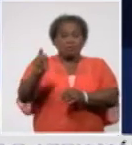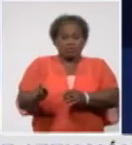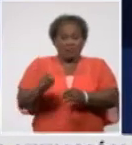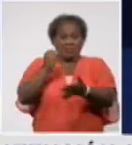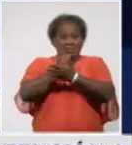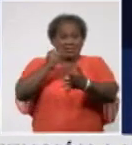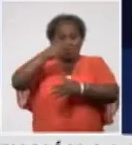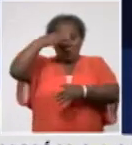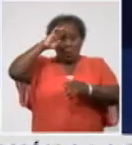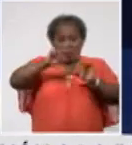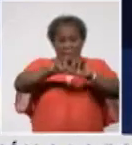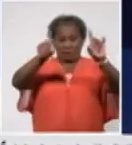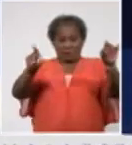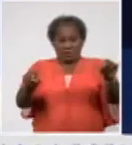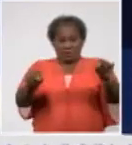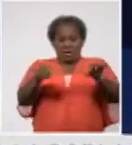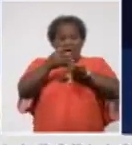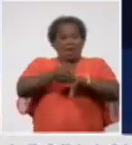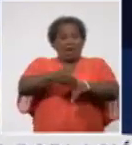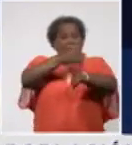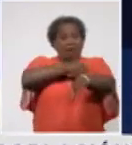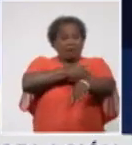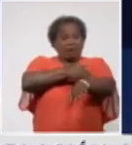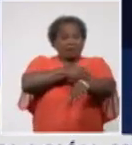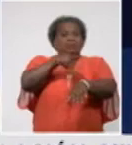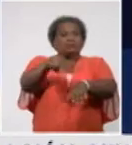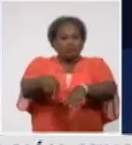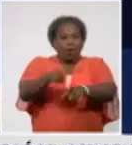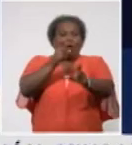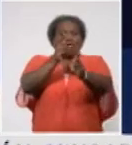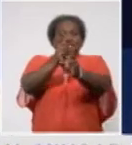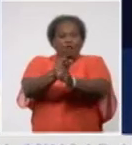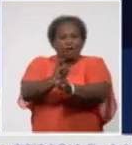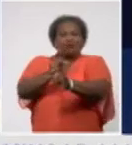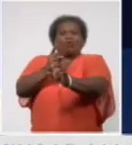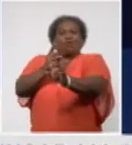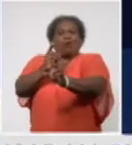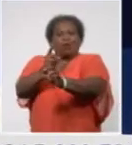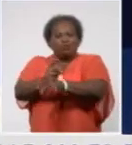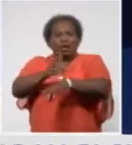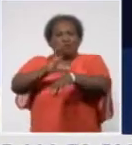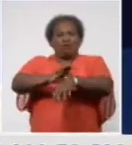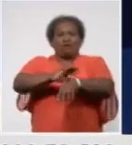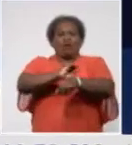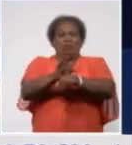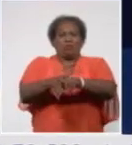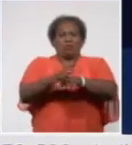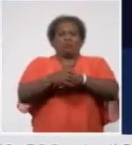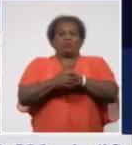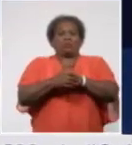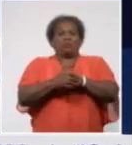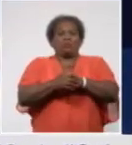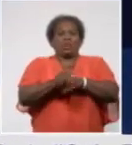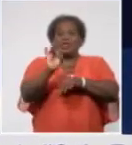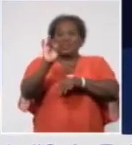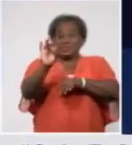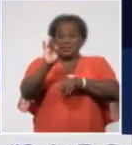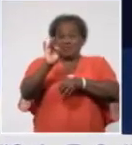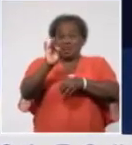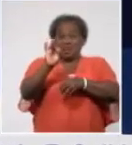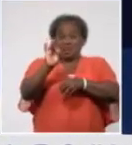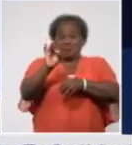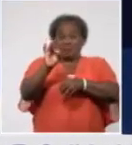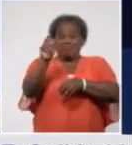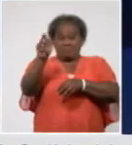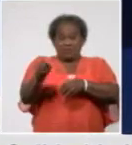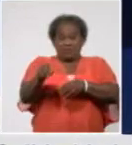over the last 15 days is still being investigated. Yesterday, as I mentioned,